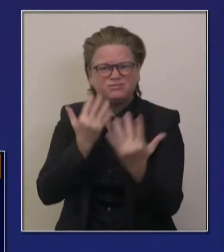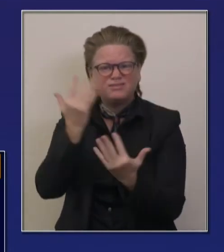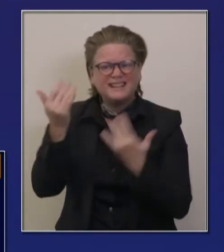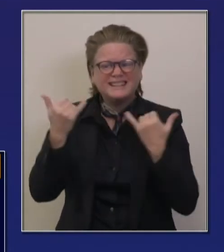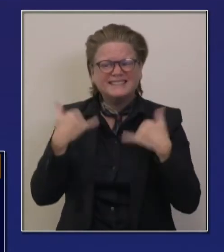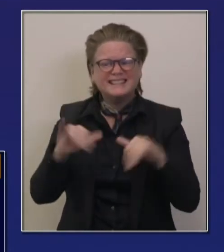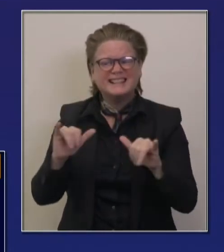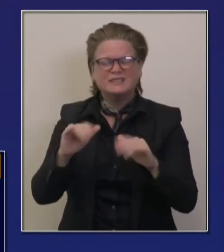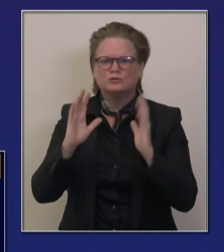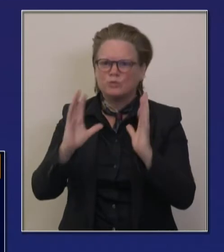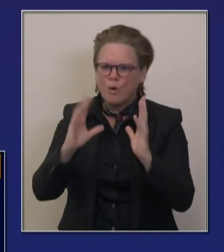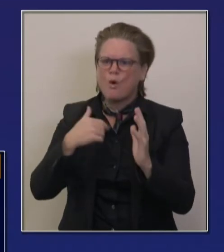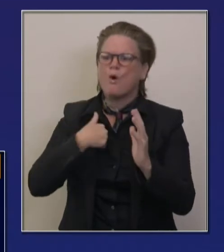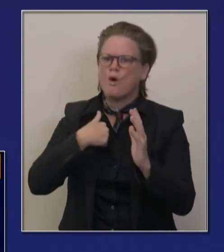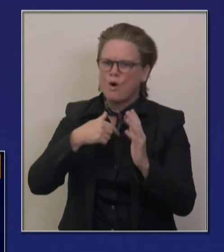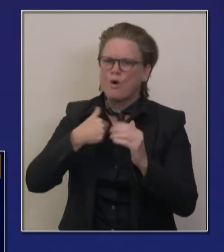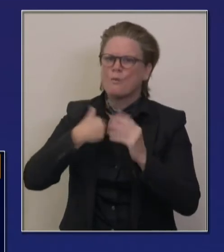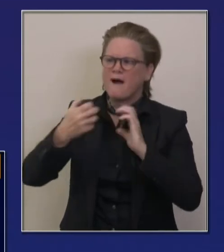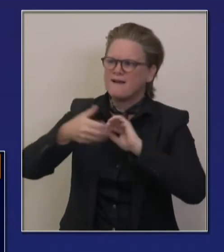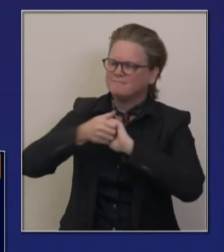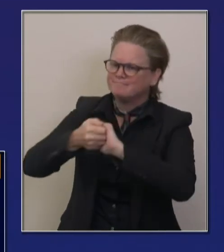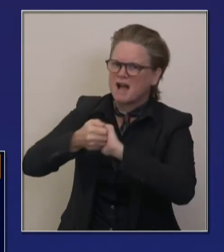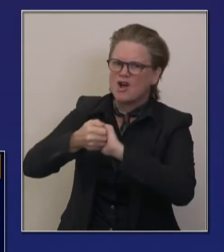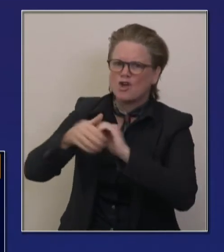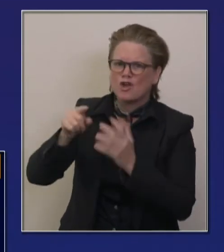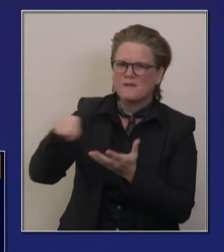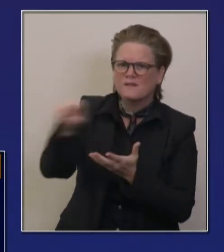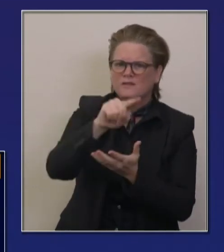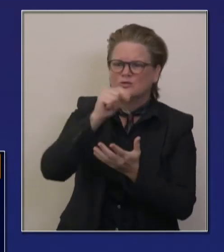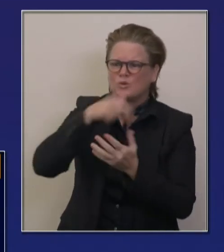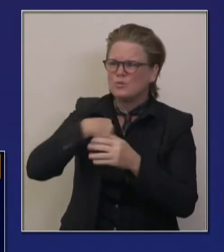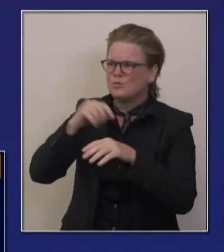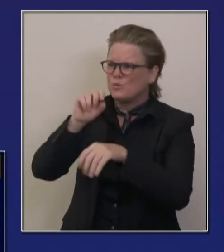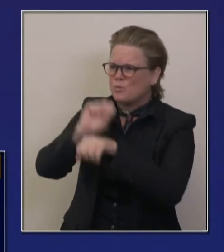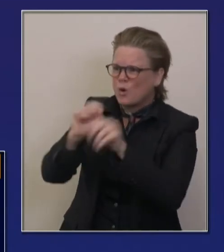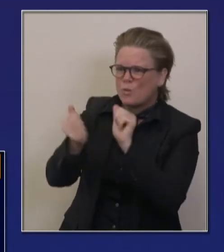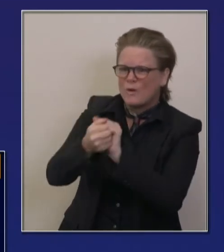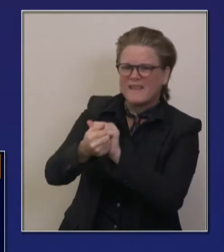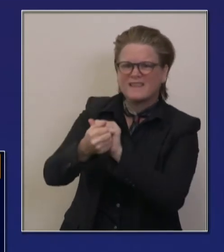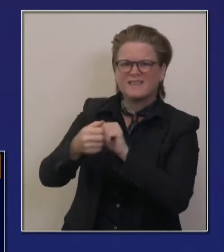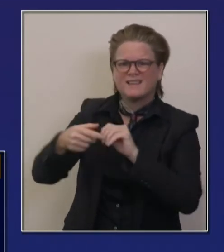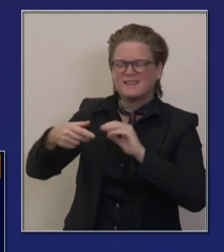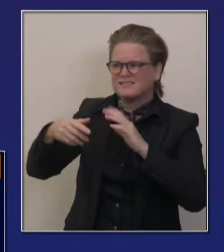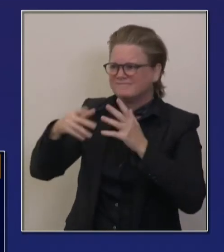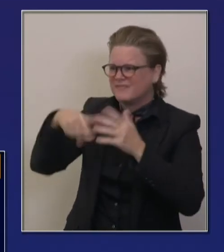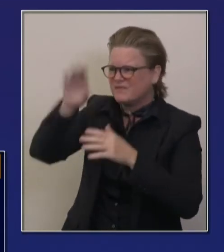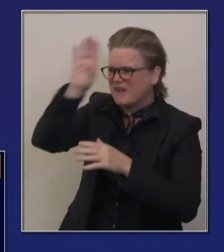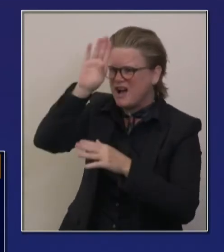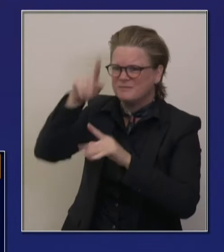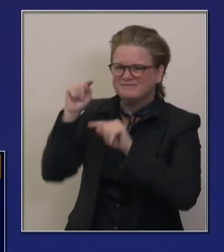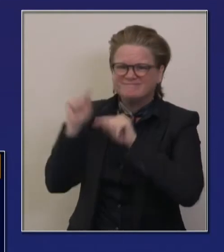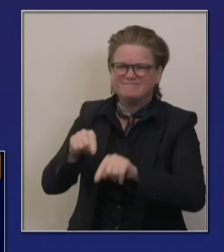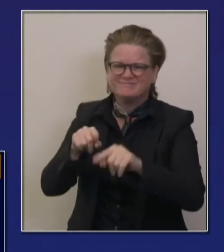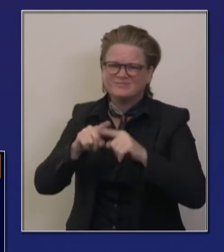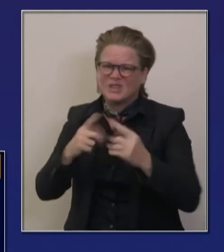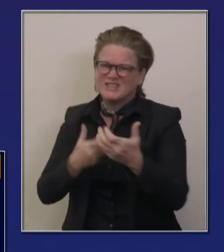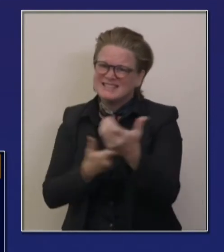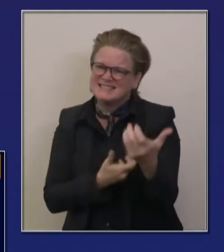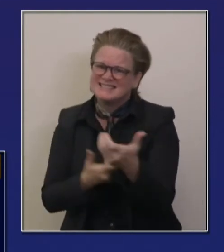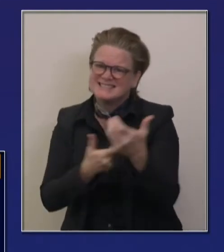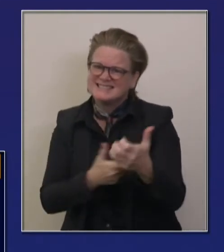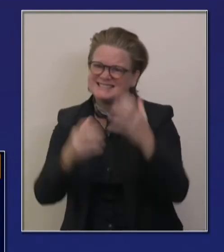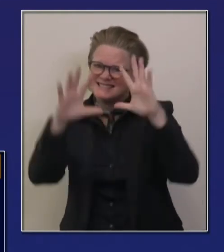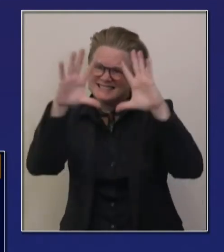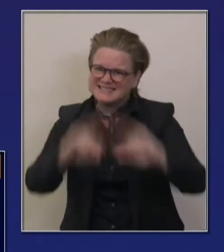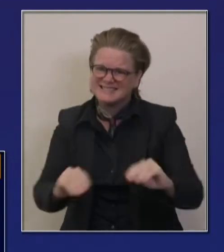both mutual aid, uh, partnerships, local level, but also just our incredible Cal Fire team. Thank you to all the